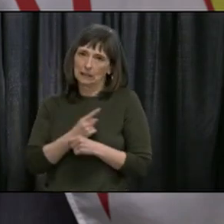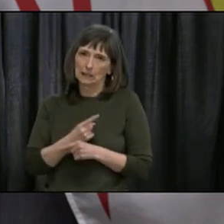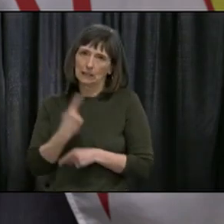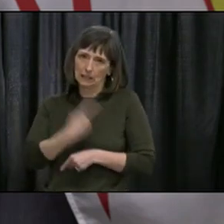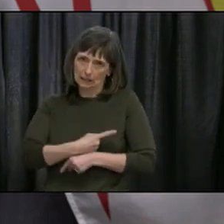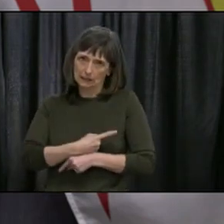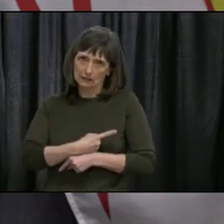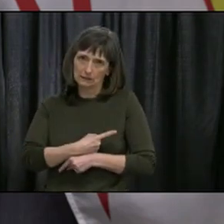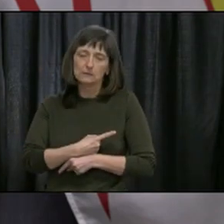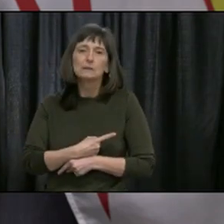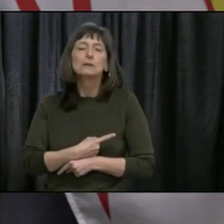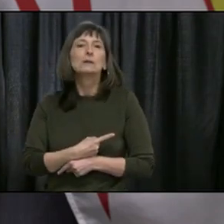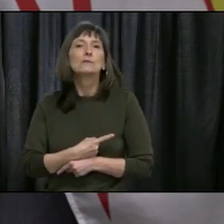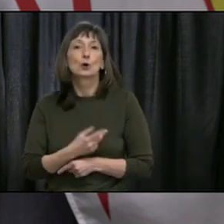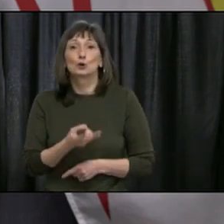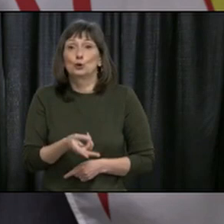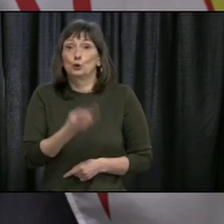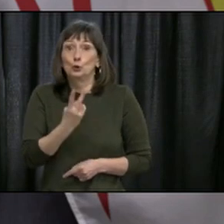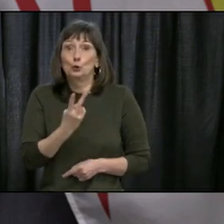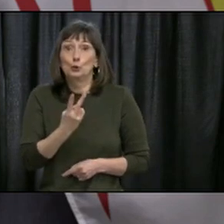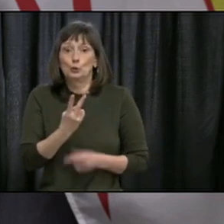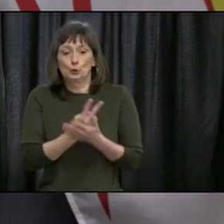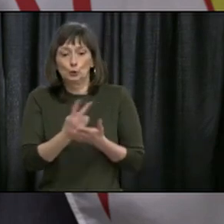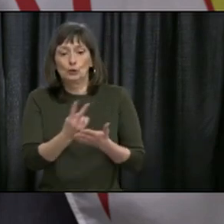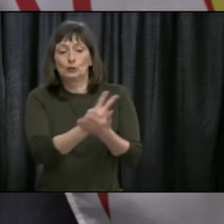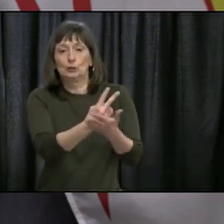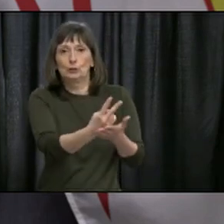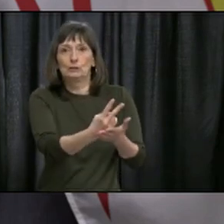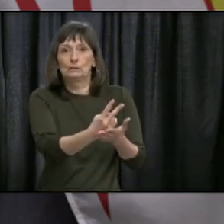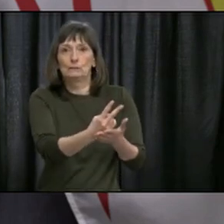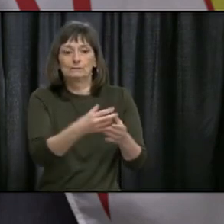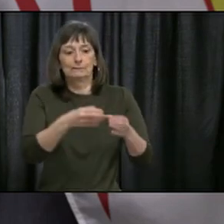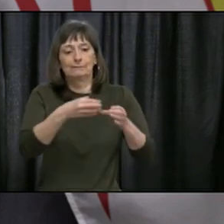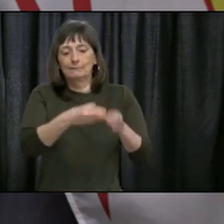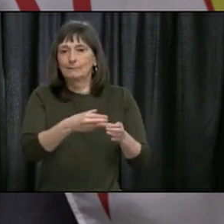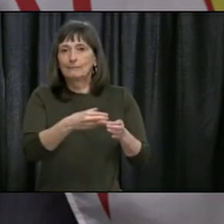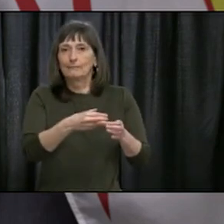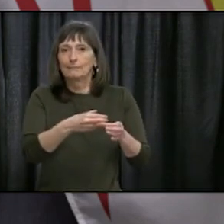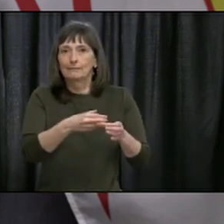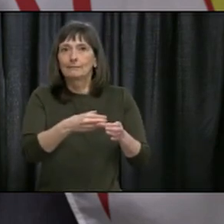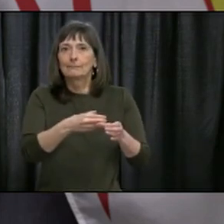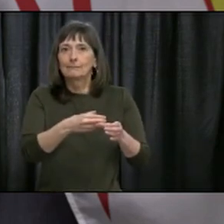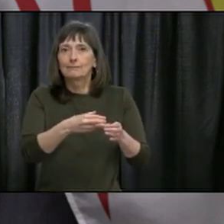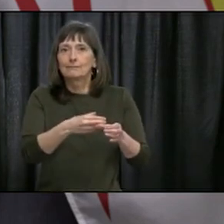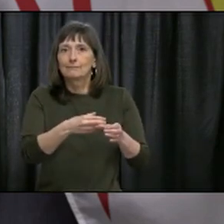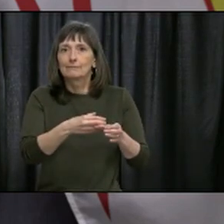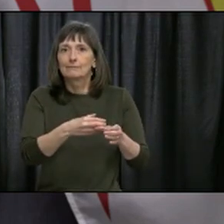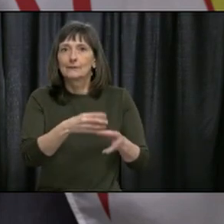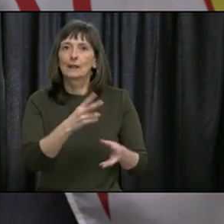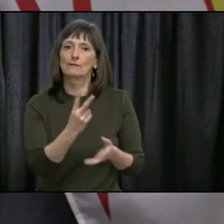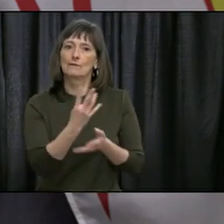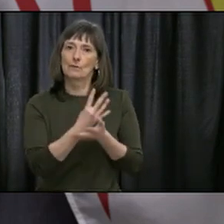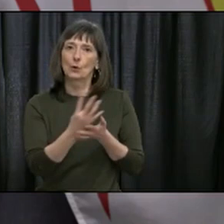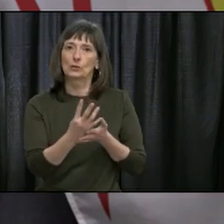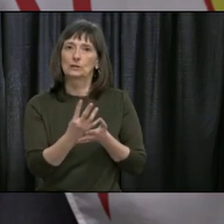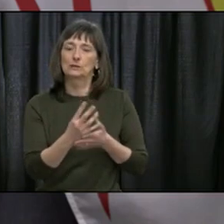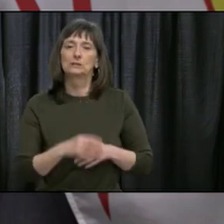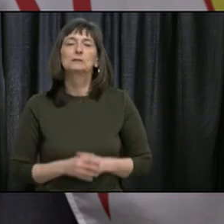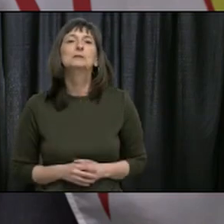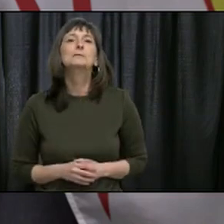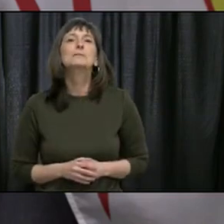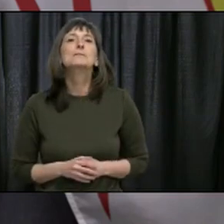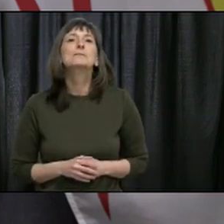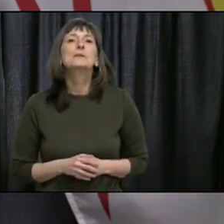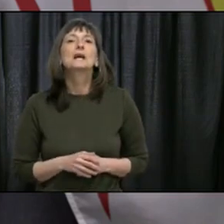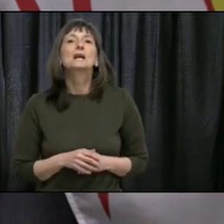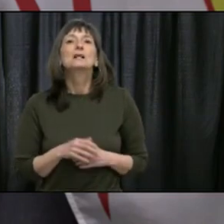time of two incubation periods to be able to do that. And that is not out of keeping with recommendations at